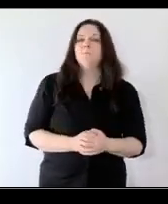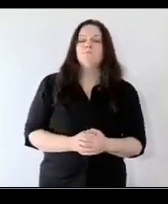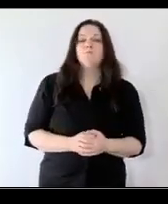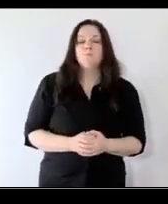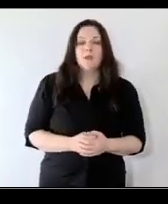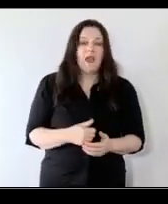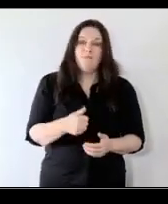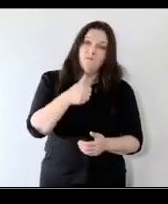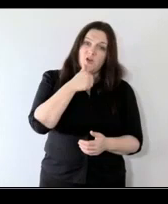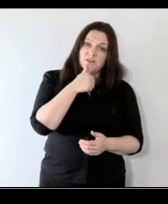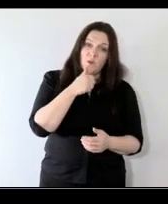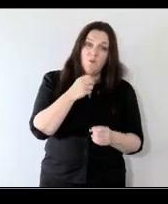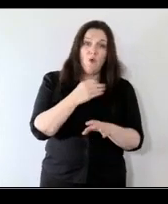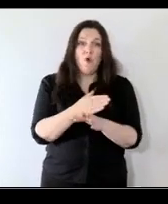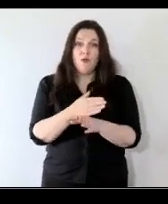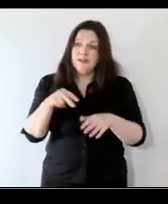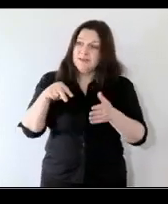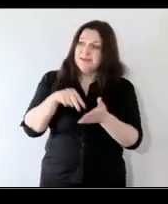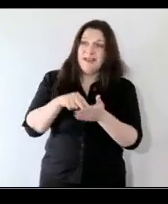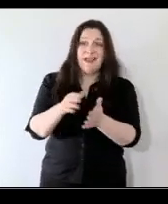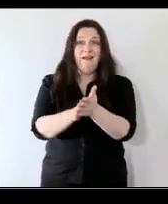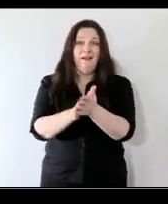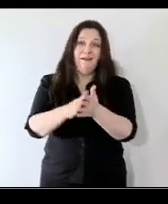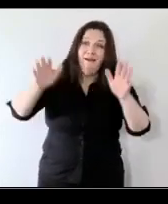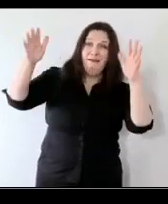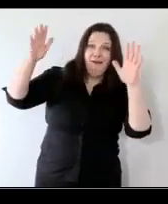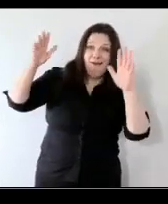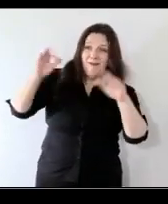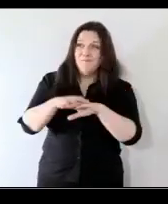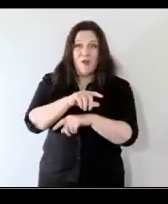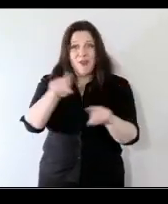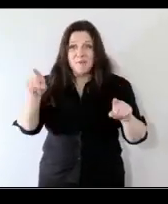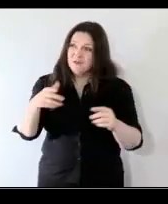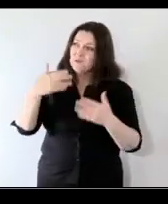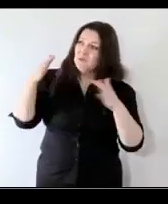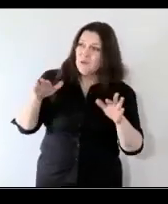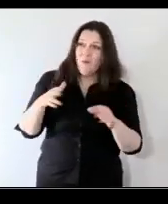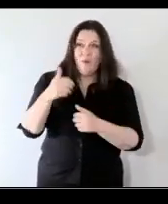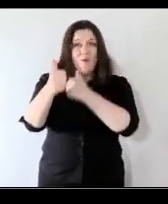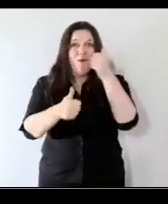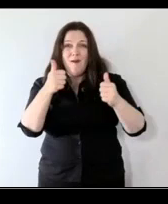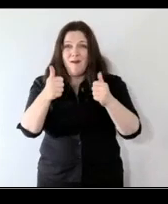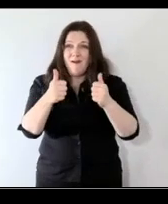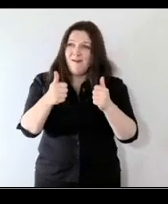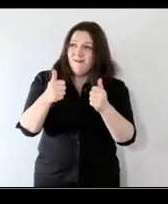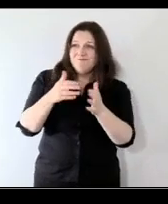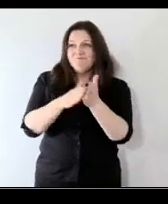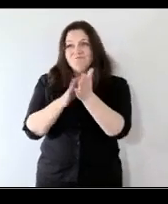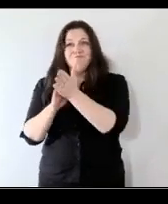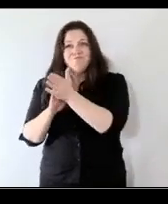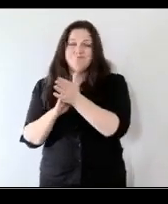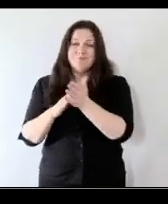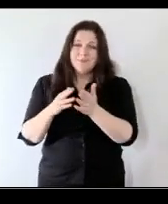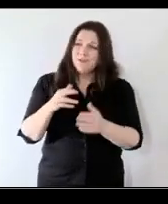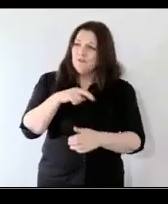we were all um standing out on the street clapping for them and and showing how much we appreciated